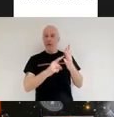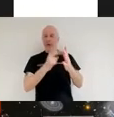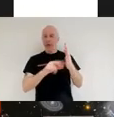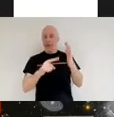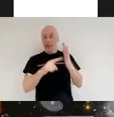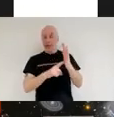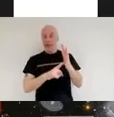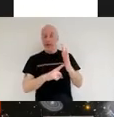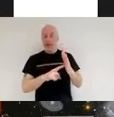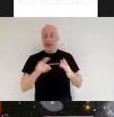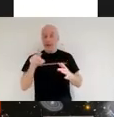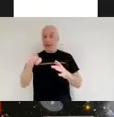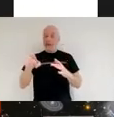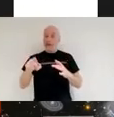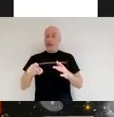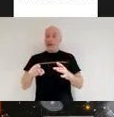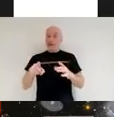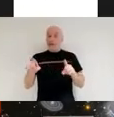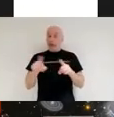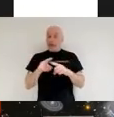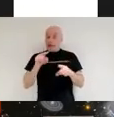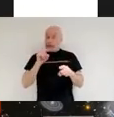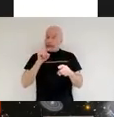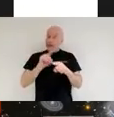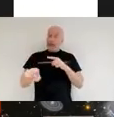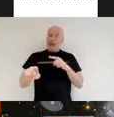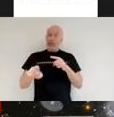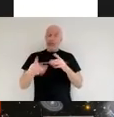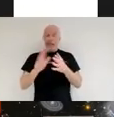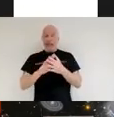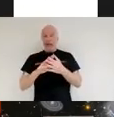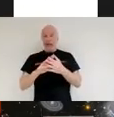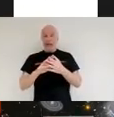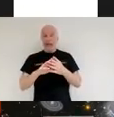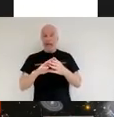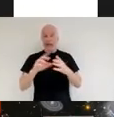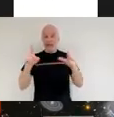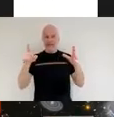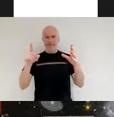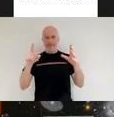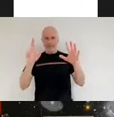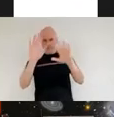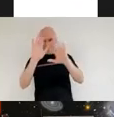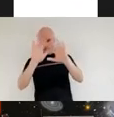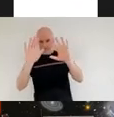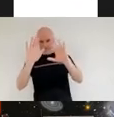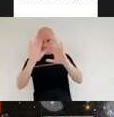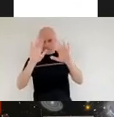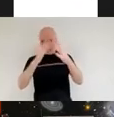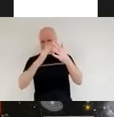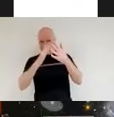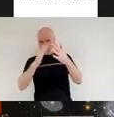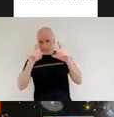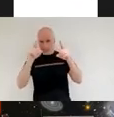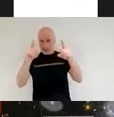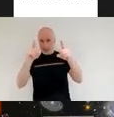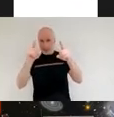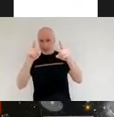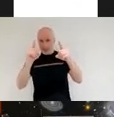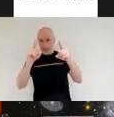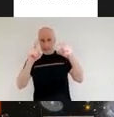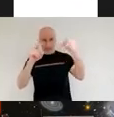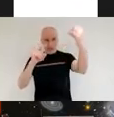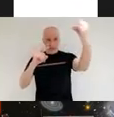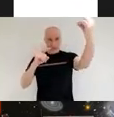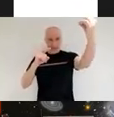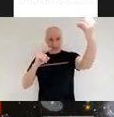basically a special piece of optical opaque material or a device that is able to block out the light that